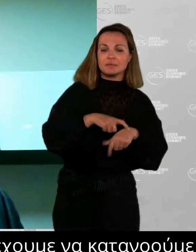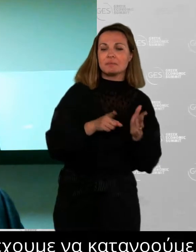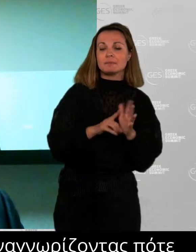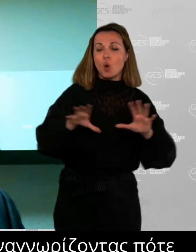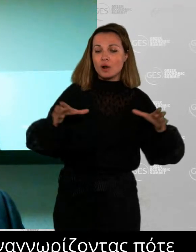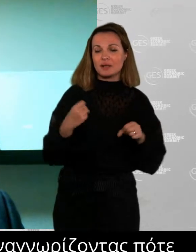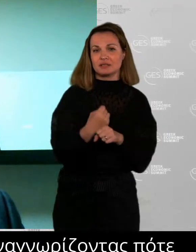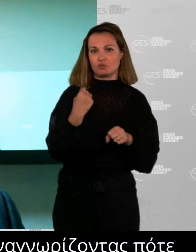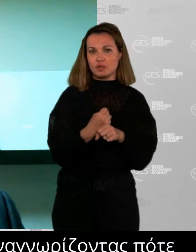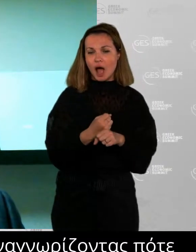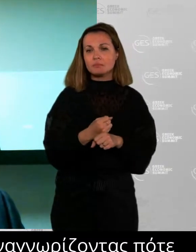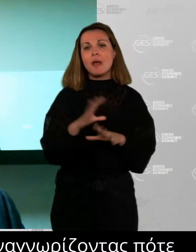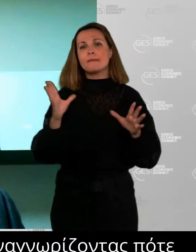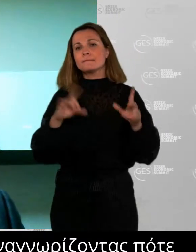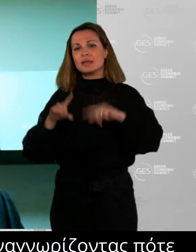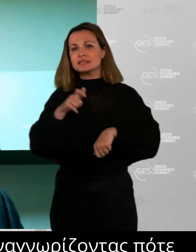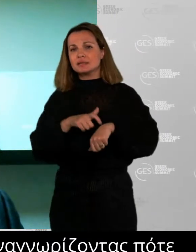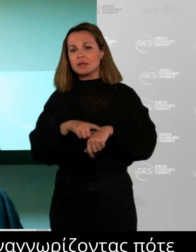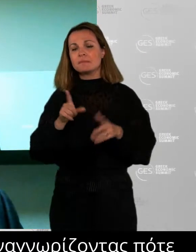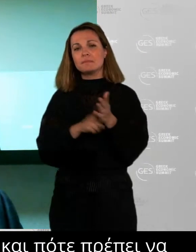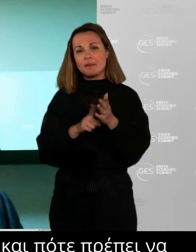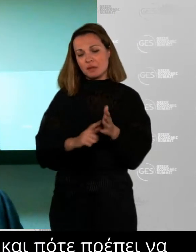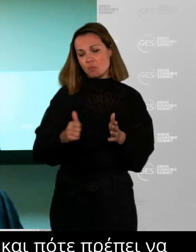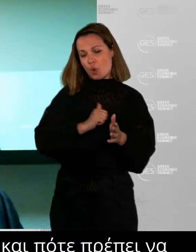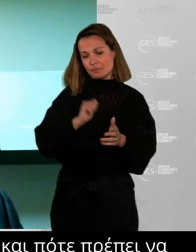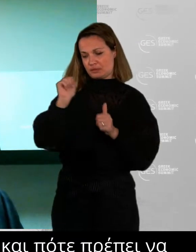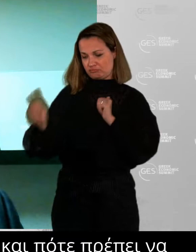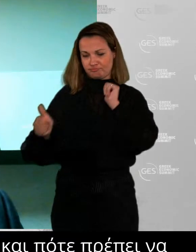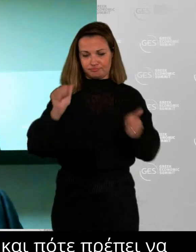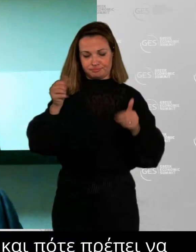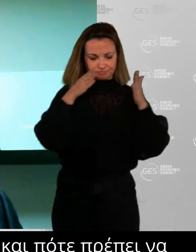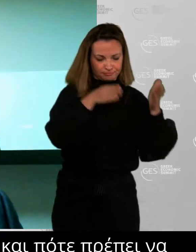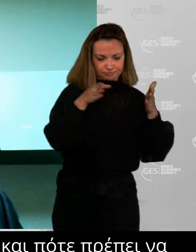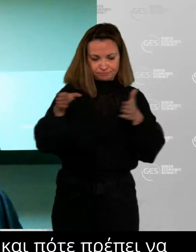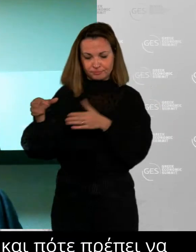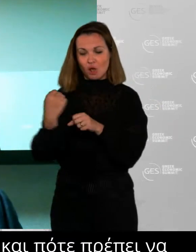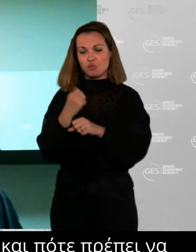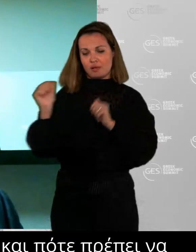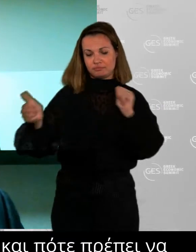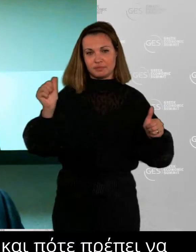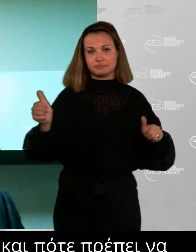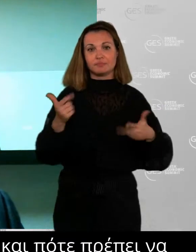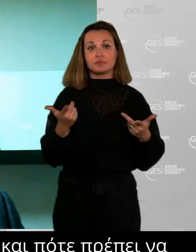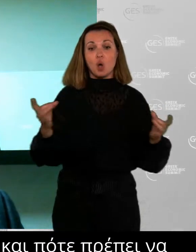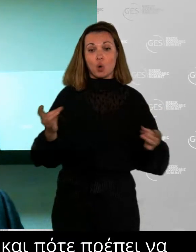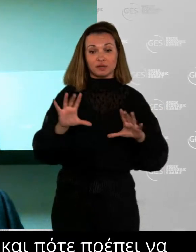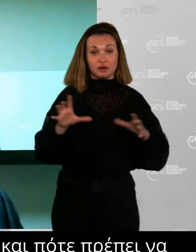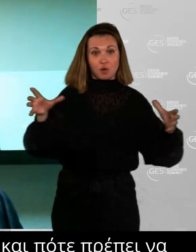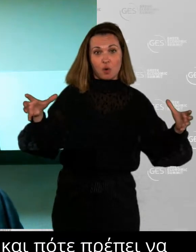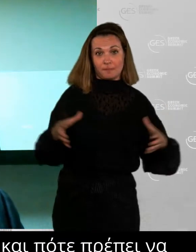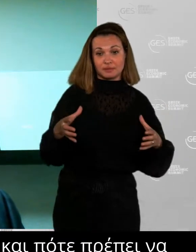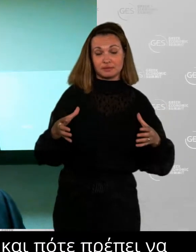part. And when we're a part, how do we contract together to work in the way that makes the most sense for us as a team?